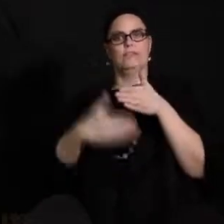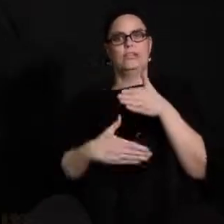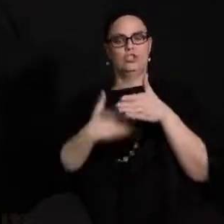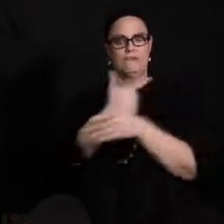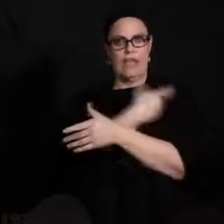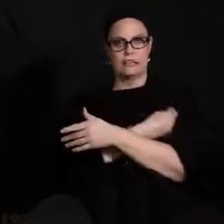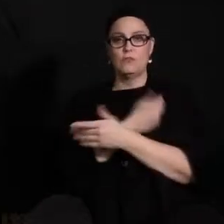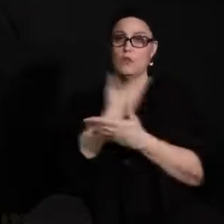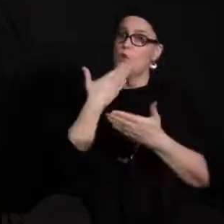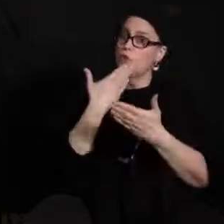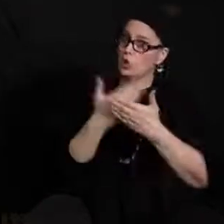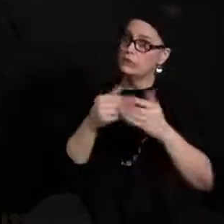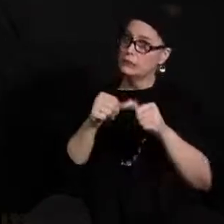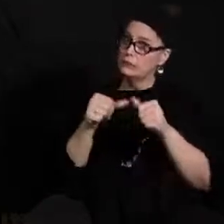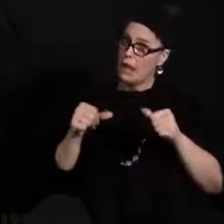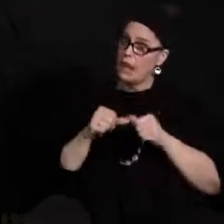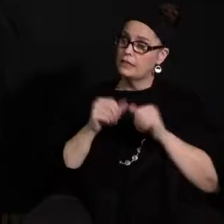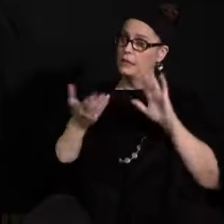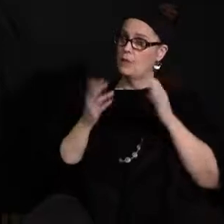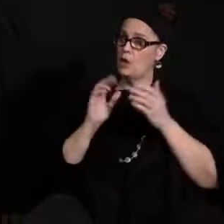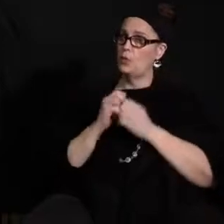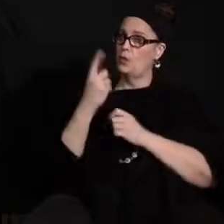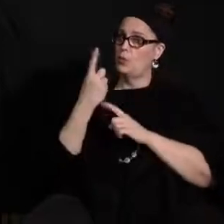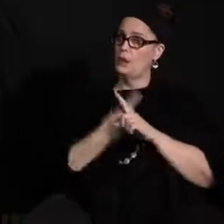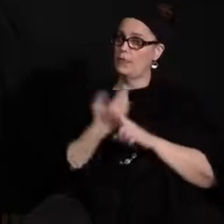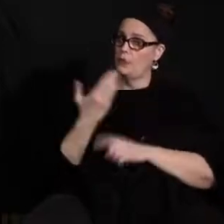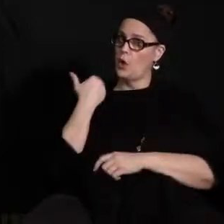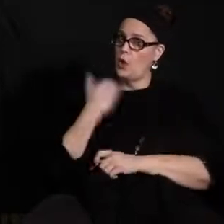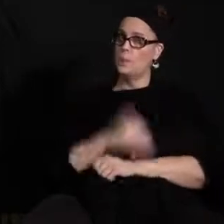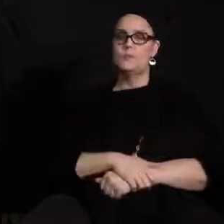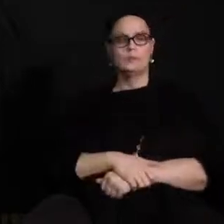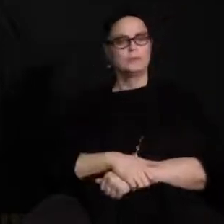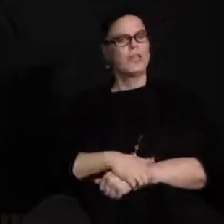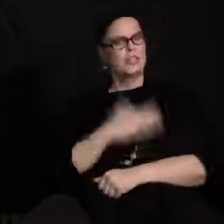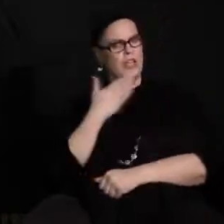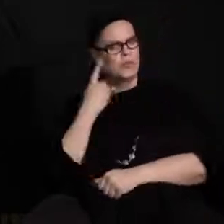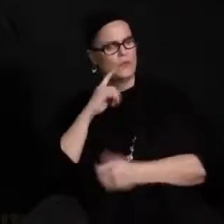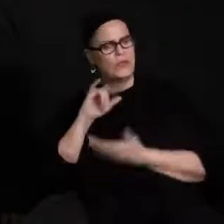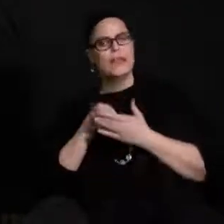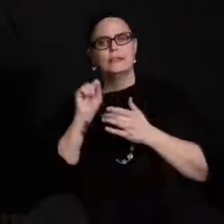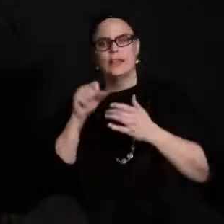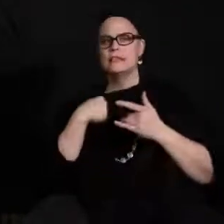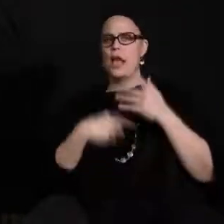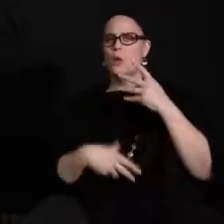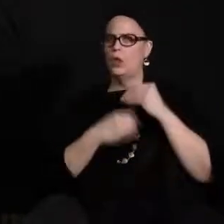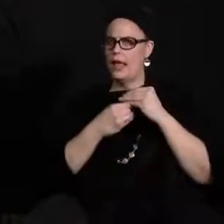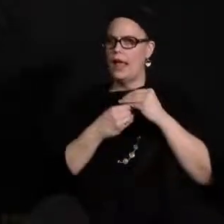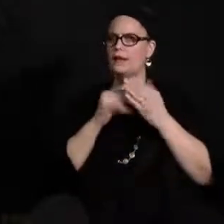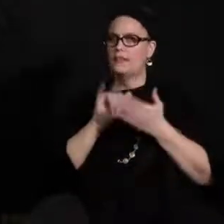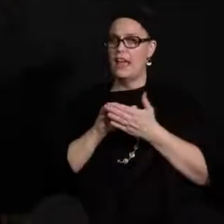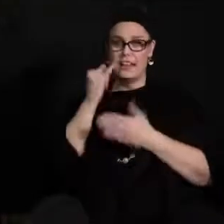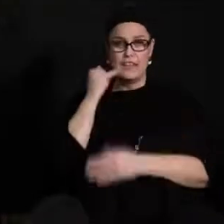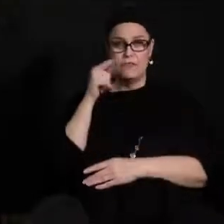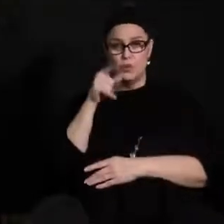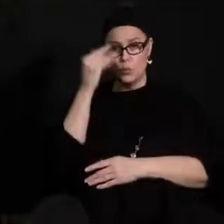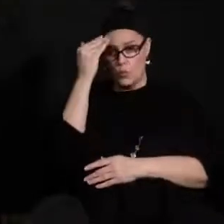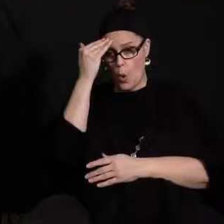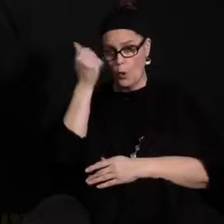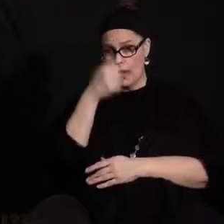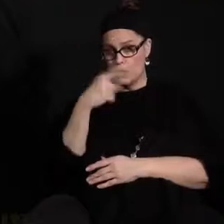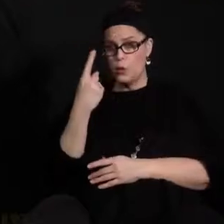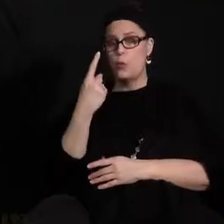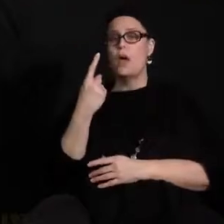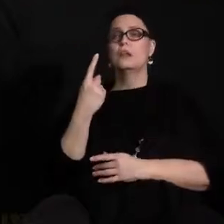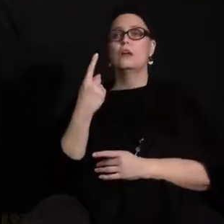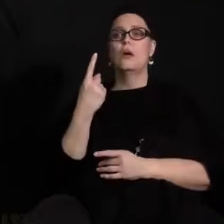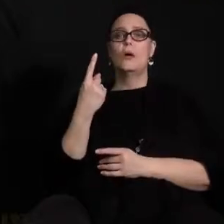spot compared with where we were a month ago for sure you know the only thing i'll add thank you so much mary is that if if you know of anyone our families are